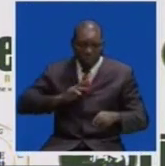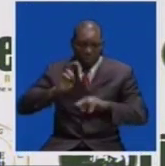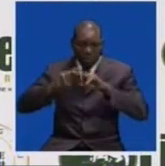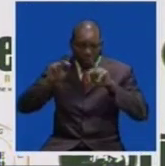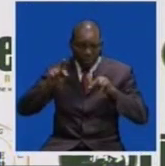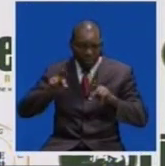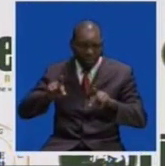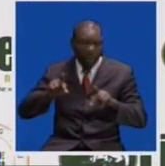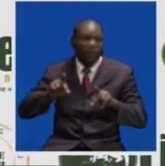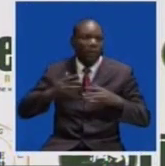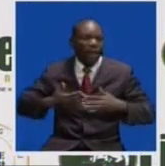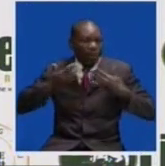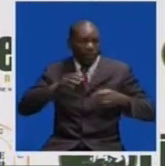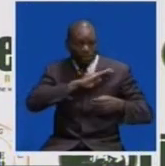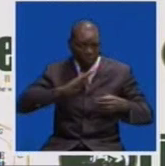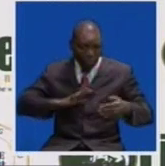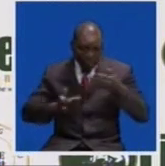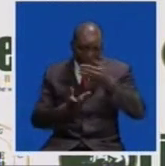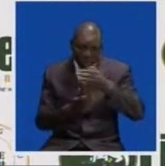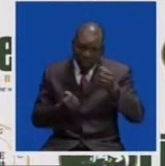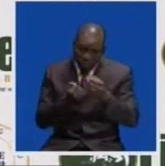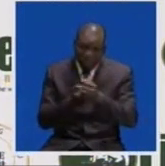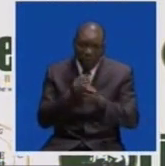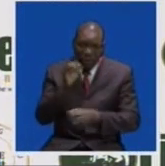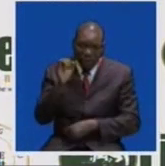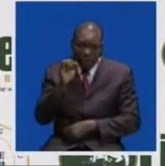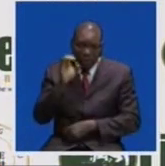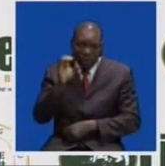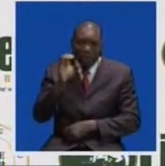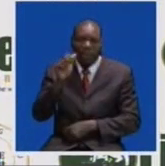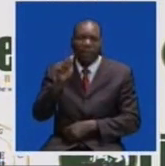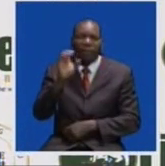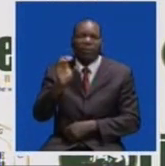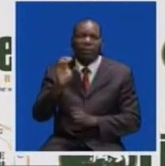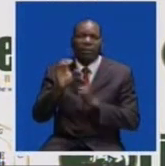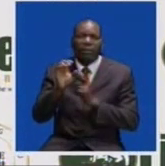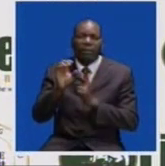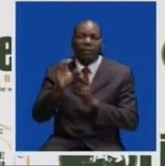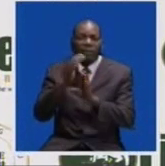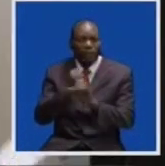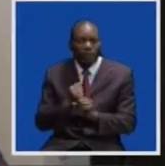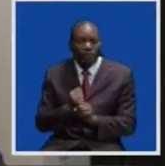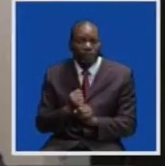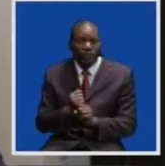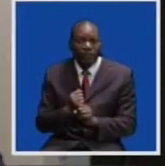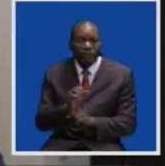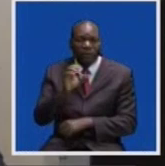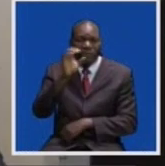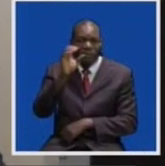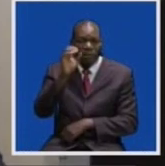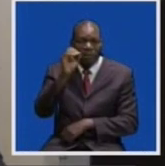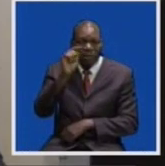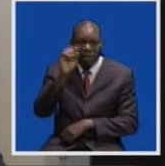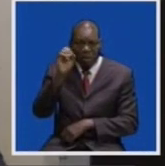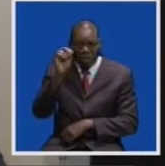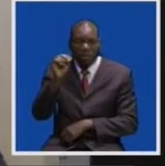said the board is excited to receive technical support from ICAC. Cotton is a drought-resistant crop.